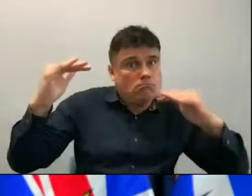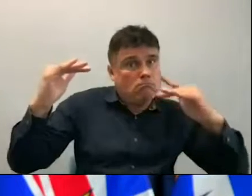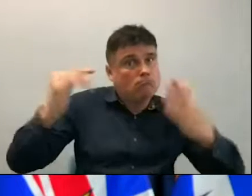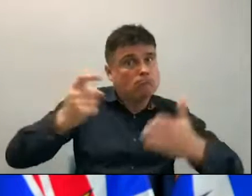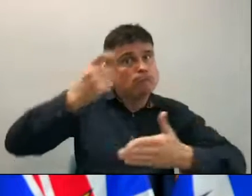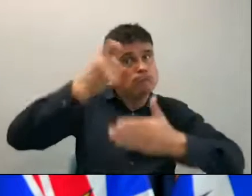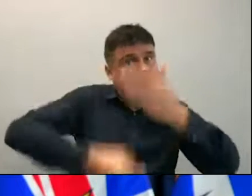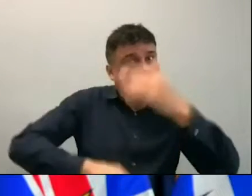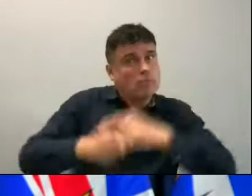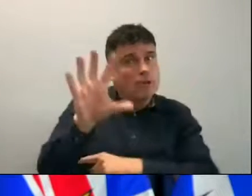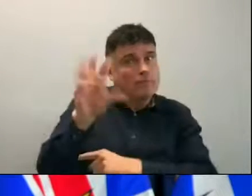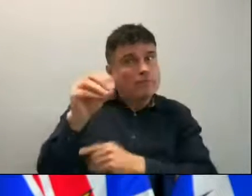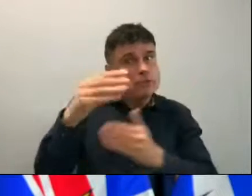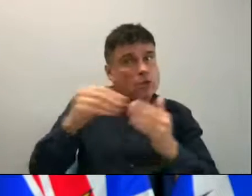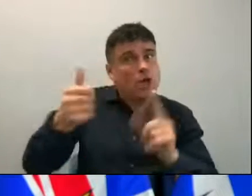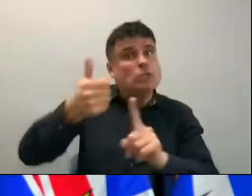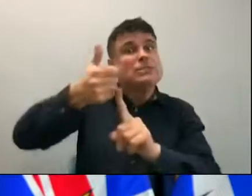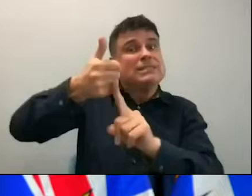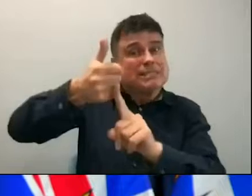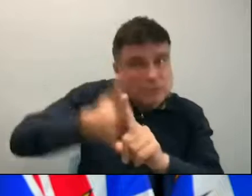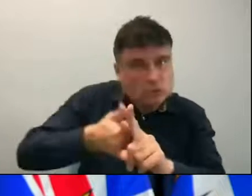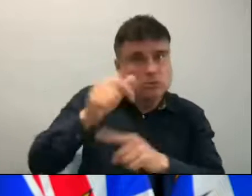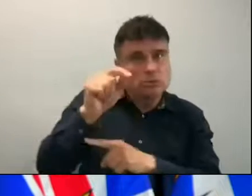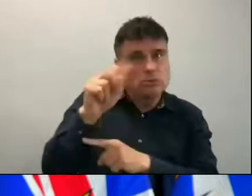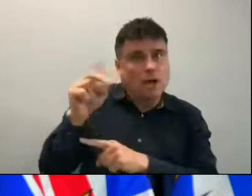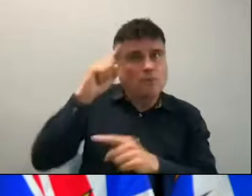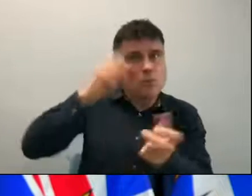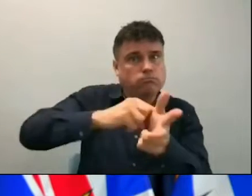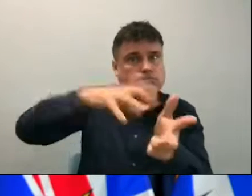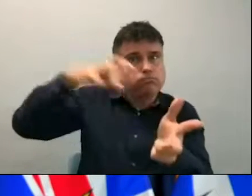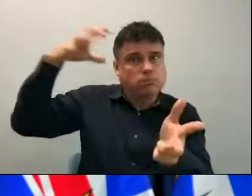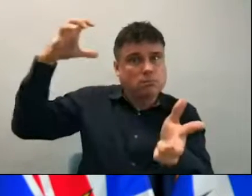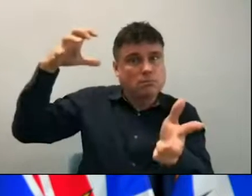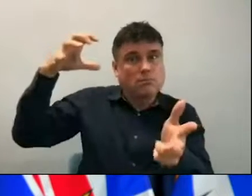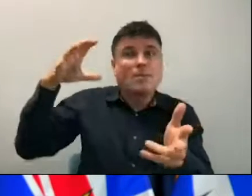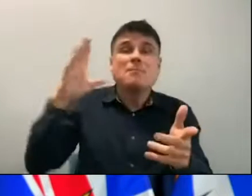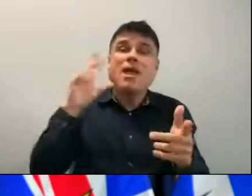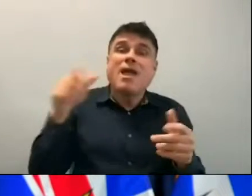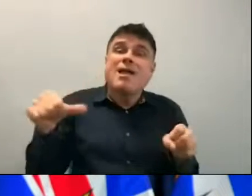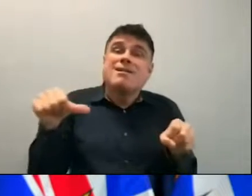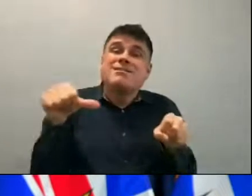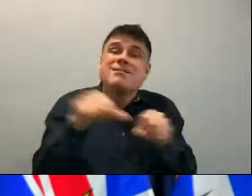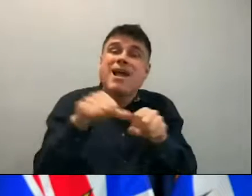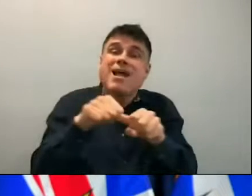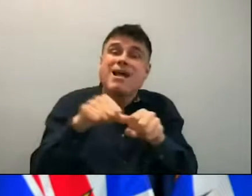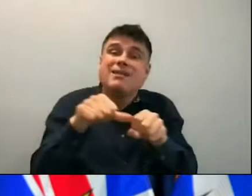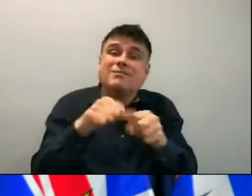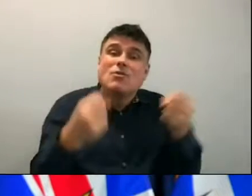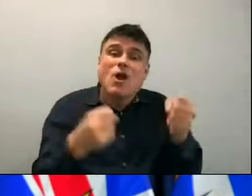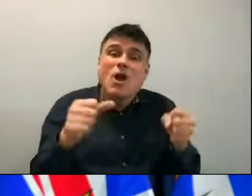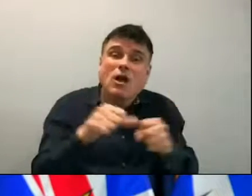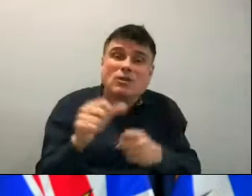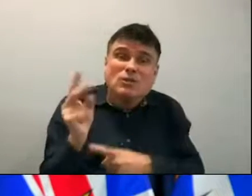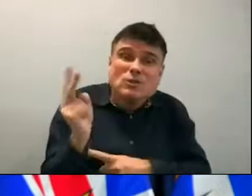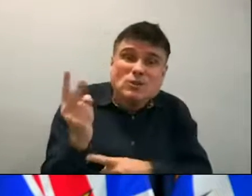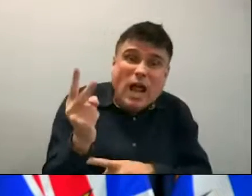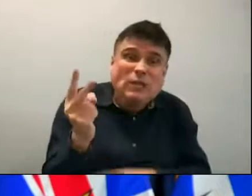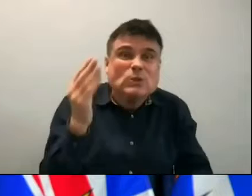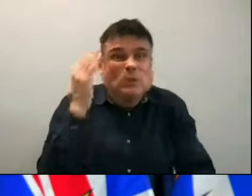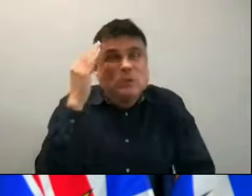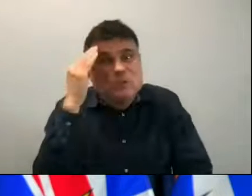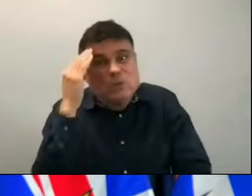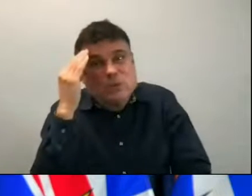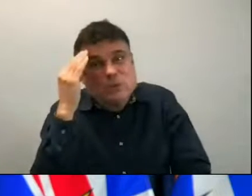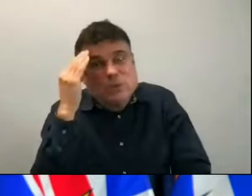But I do understand that people when they look at almost $2 a litre for gasoline, they immediately say how can we reduce this? And taxation